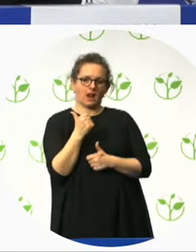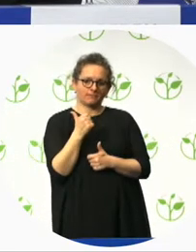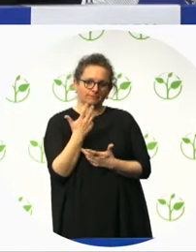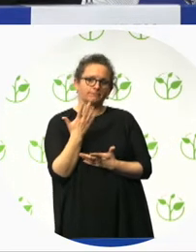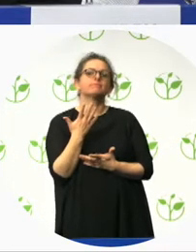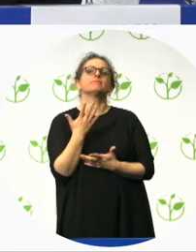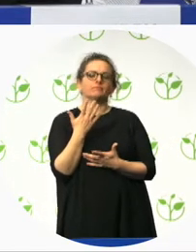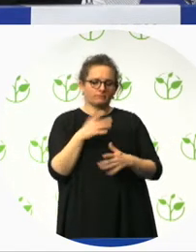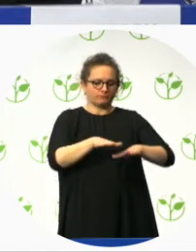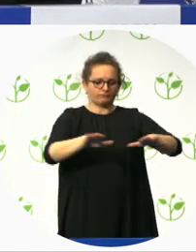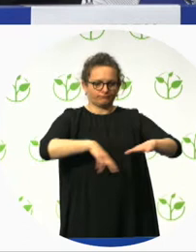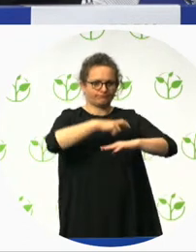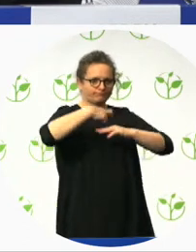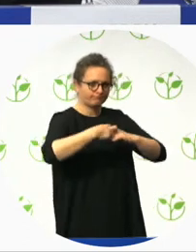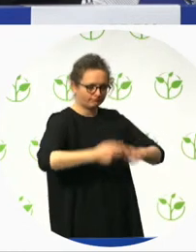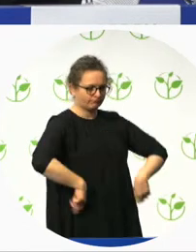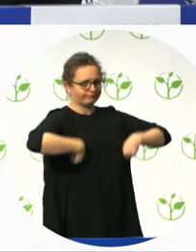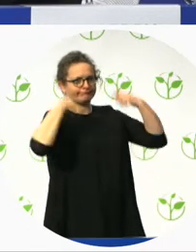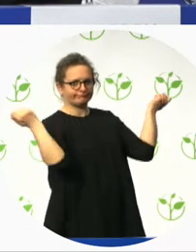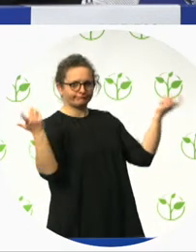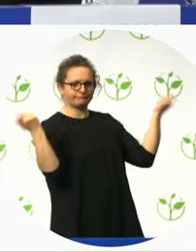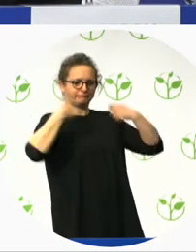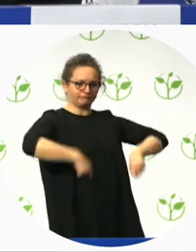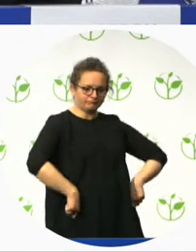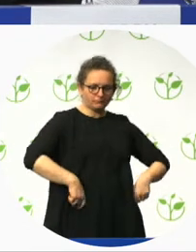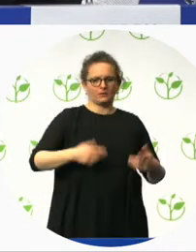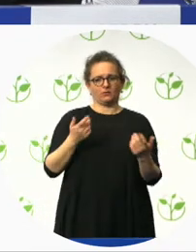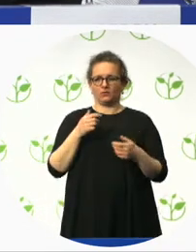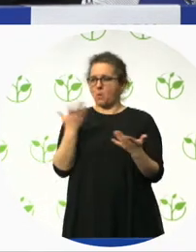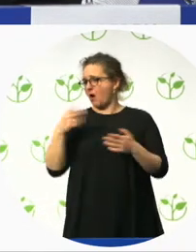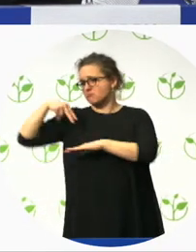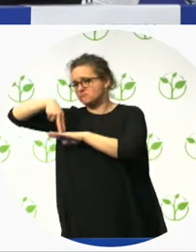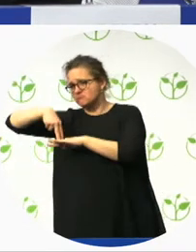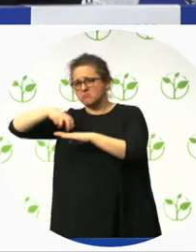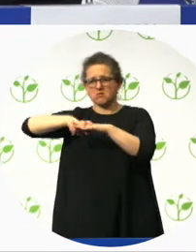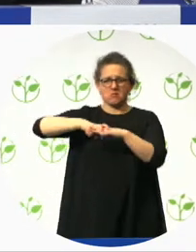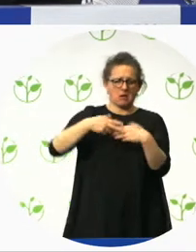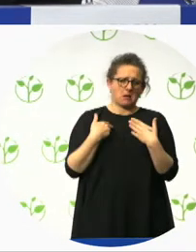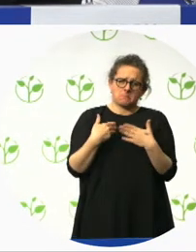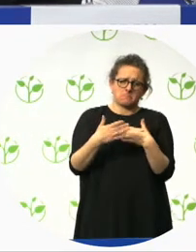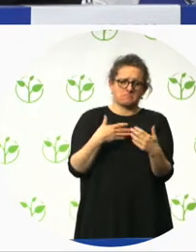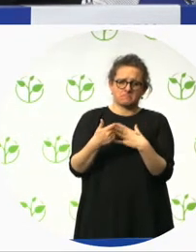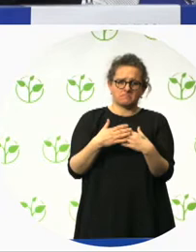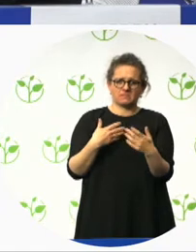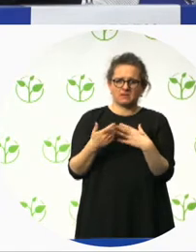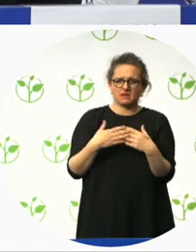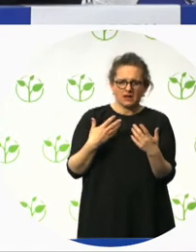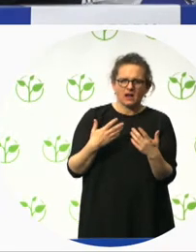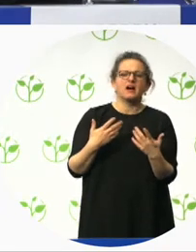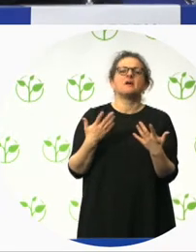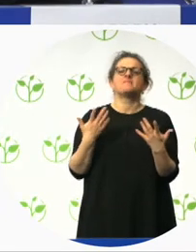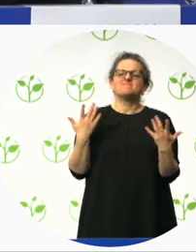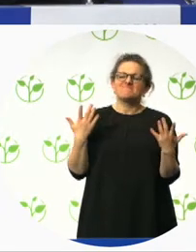The one thing we did learn post-occupancy was that we should have done more of these. We only did two. And the demand for them is really, really high.